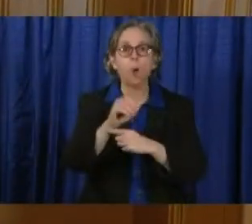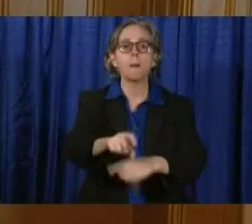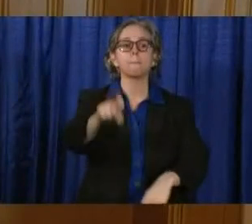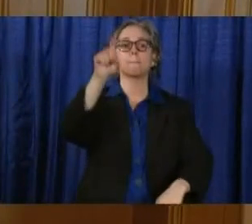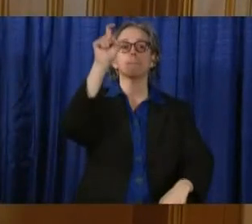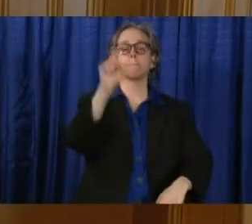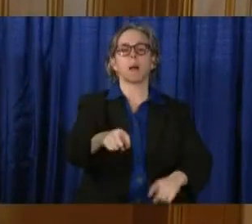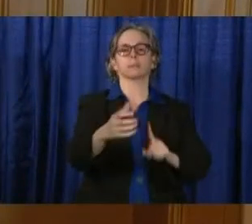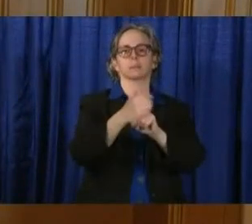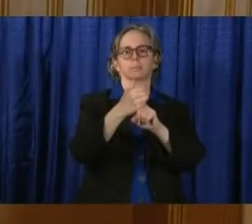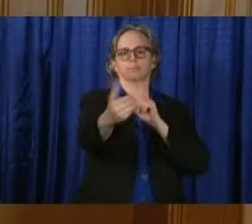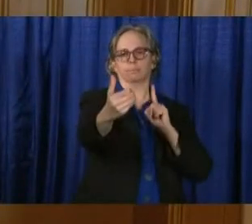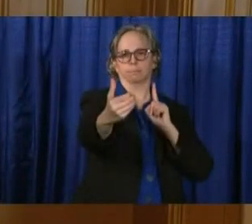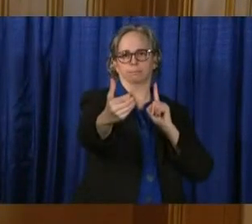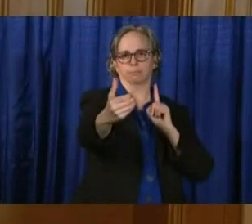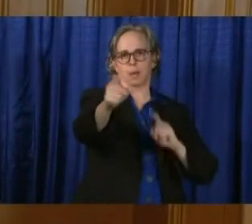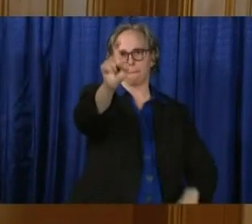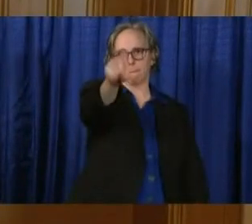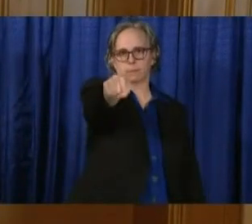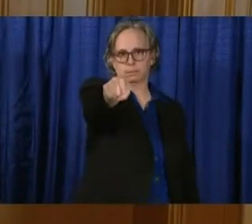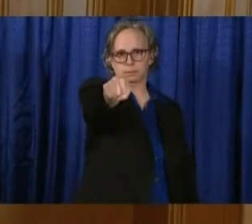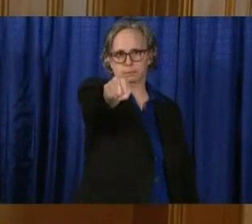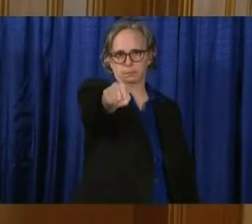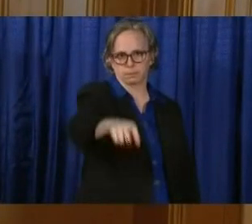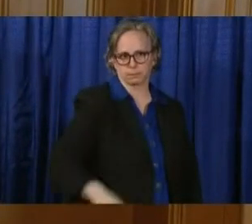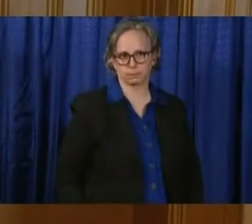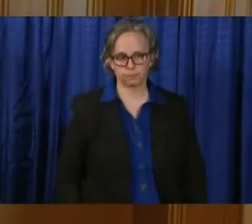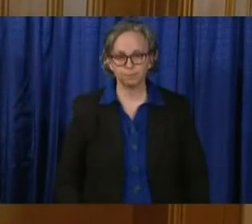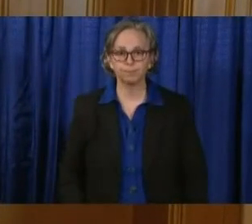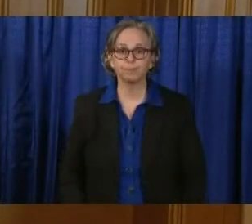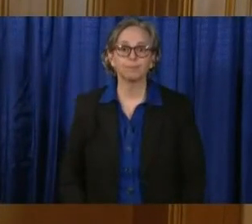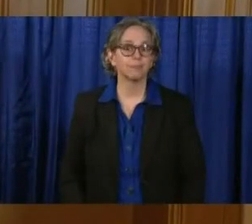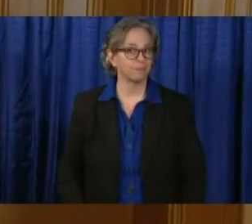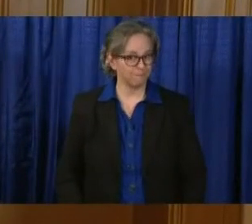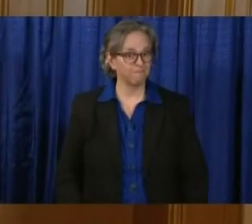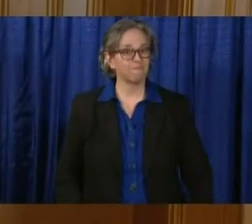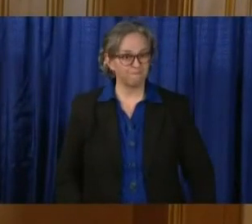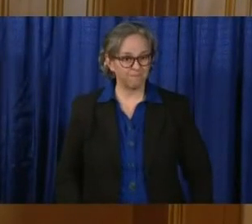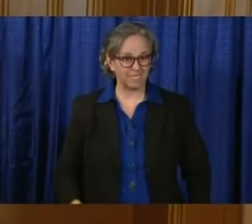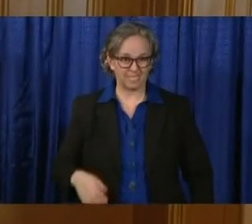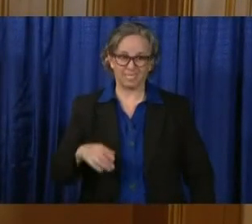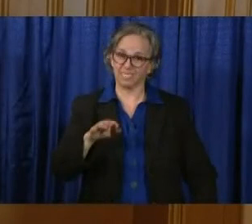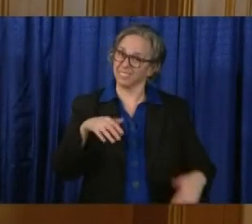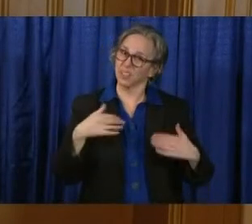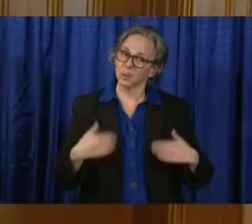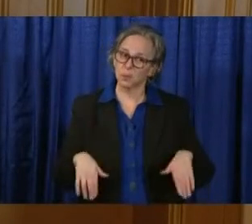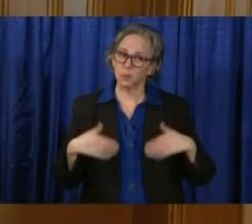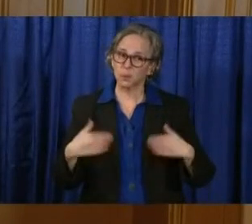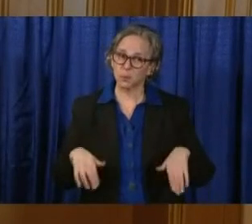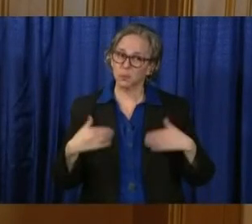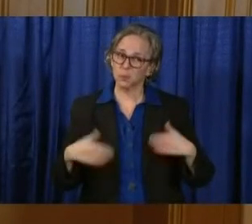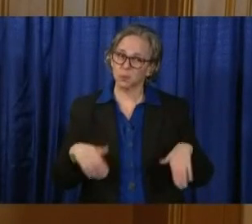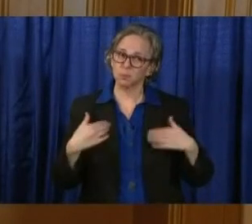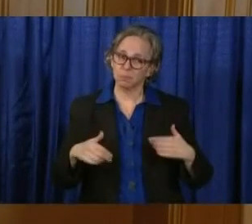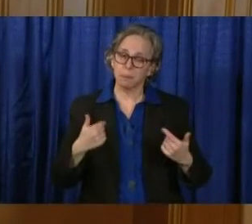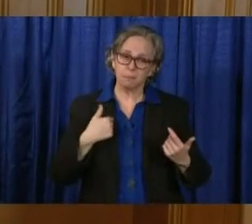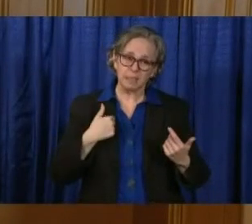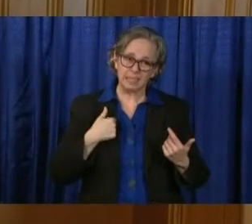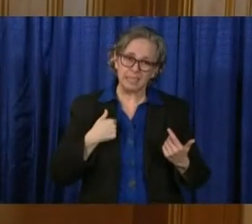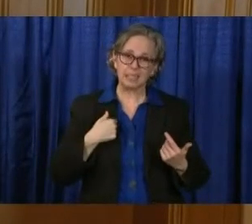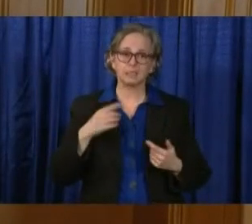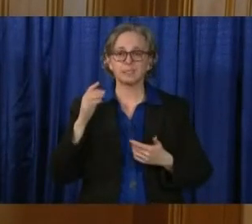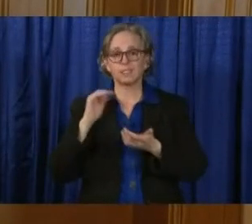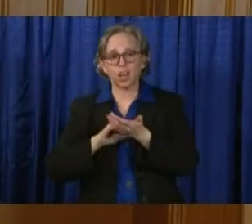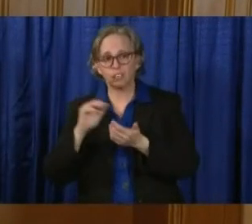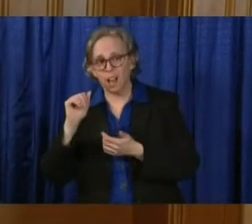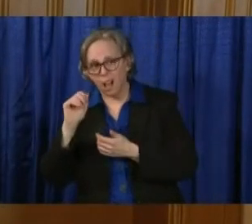As we look at how we're doing, and this is something that Dr. Acton and I and the lieutenant governor talked